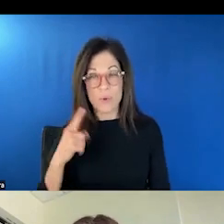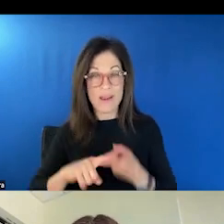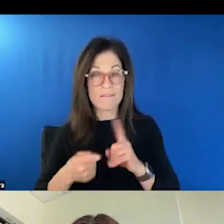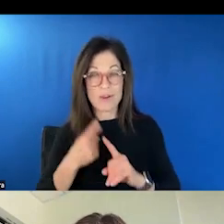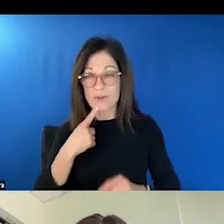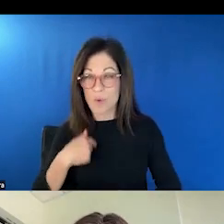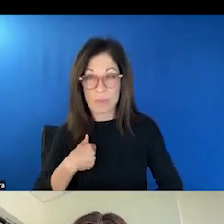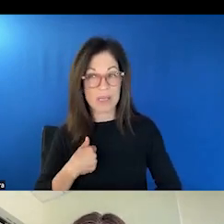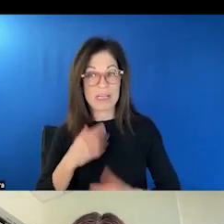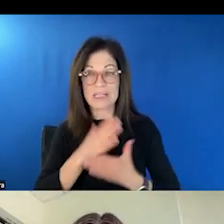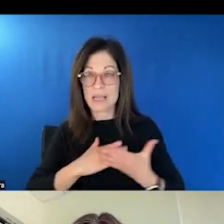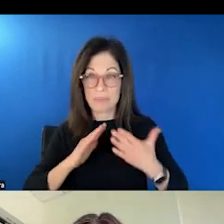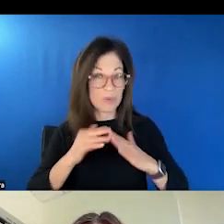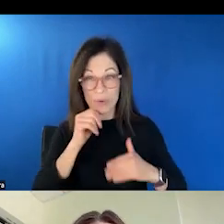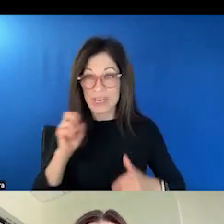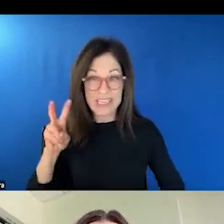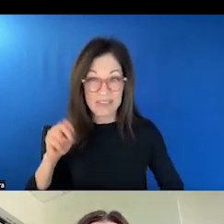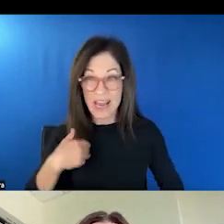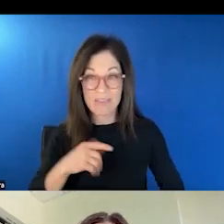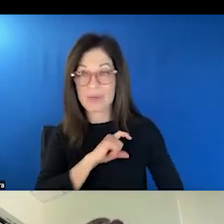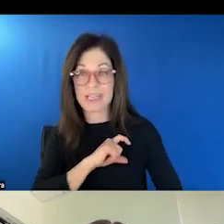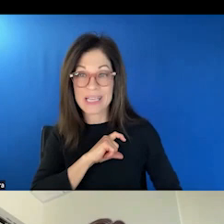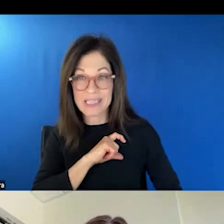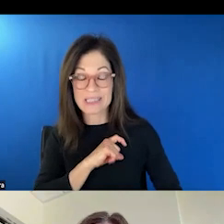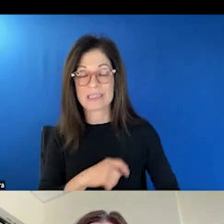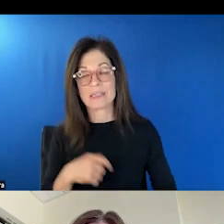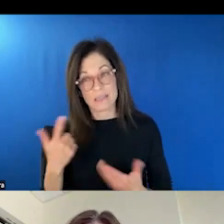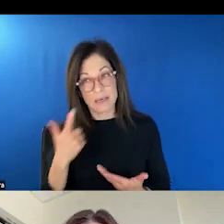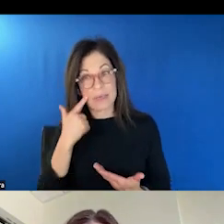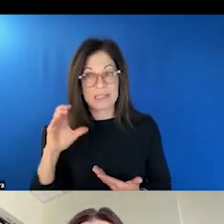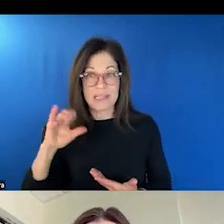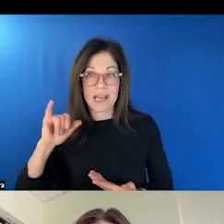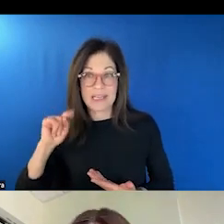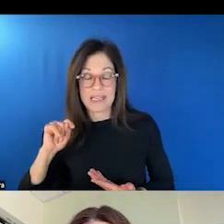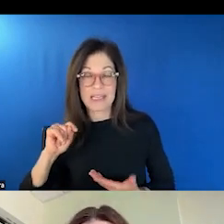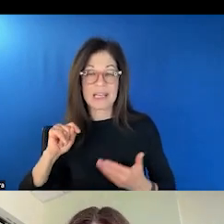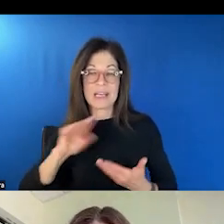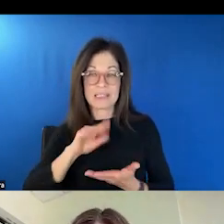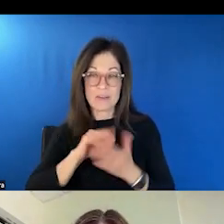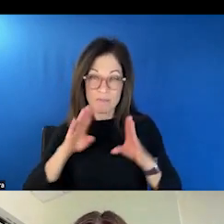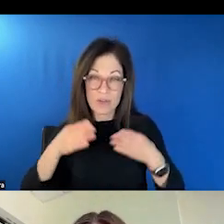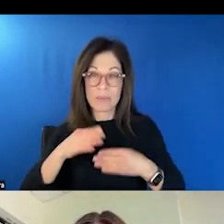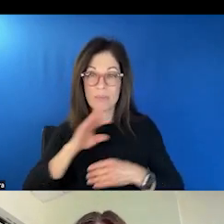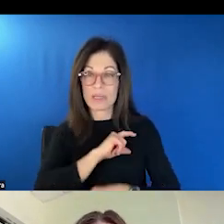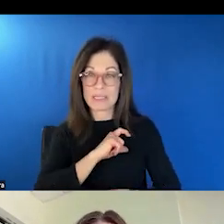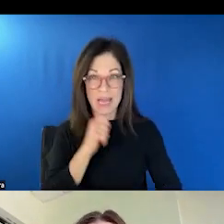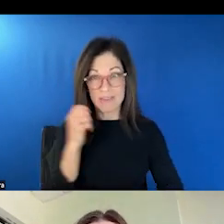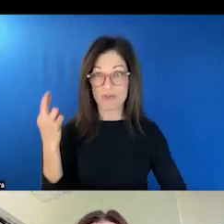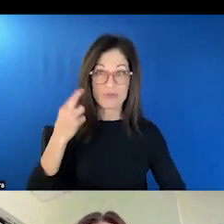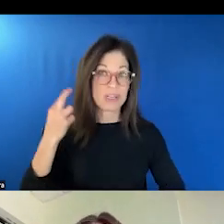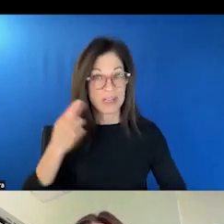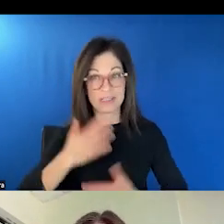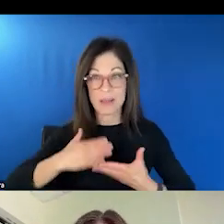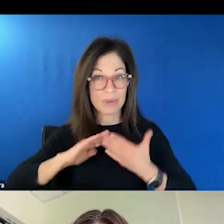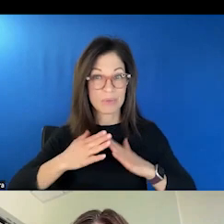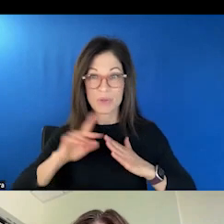have police, you know, and because the CIT Center is so much around police, don't, I didn't even realize that some communities